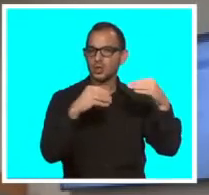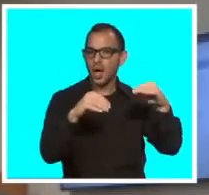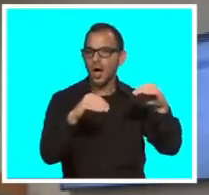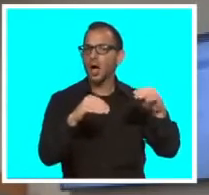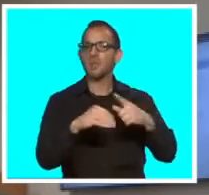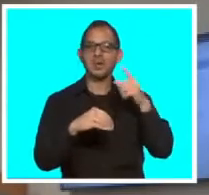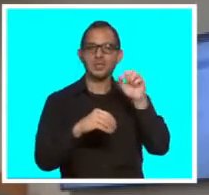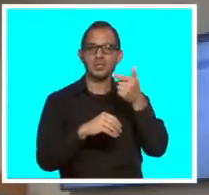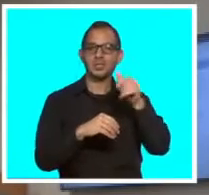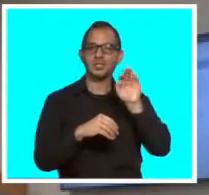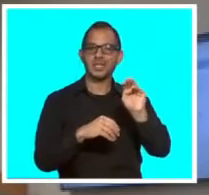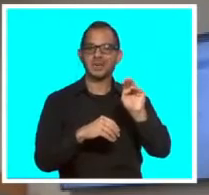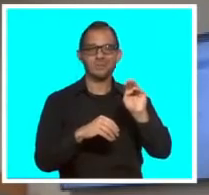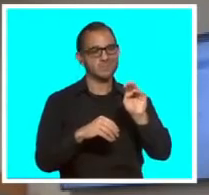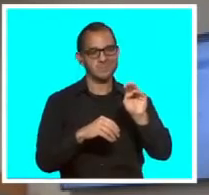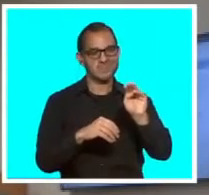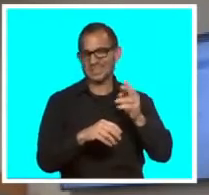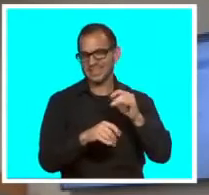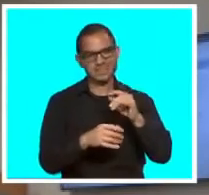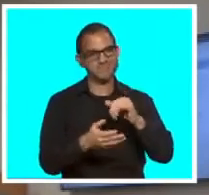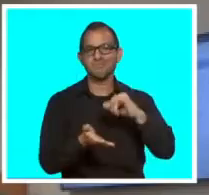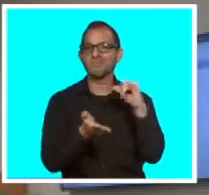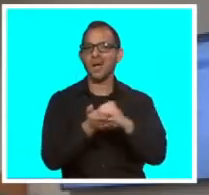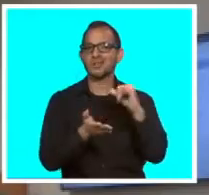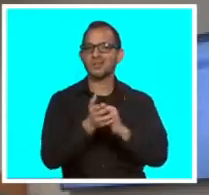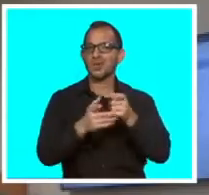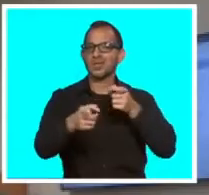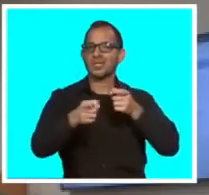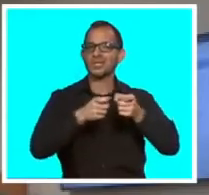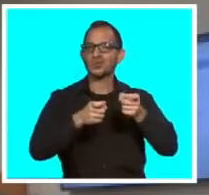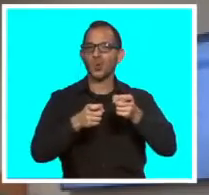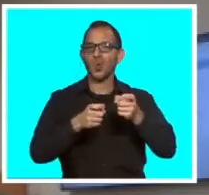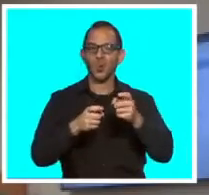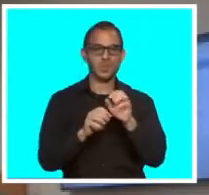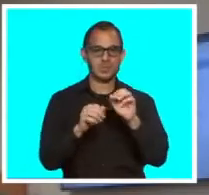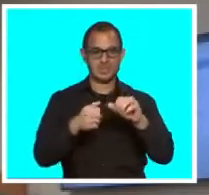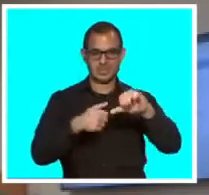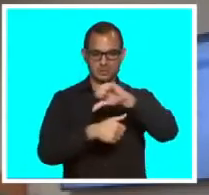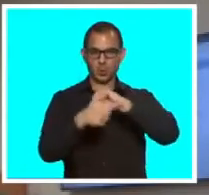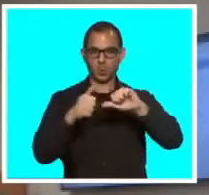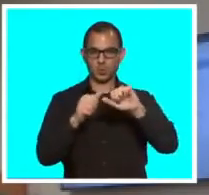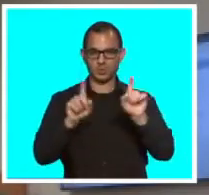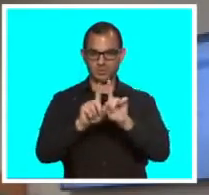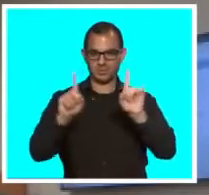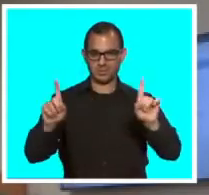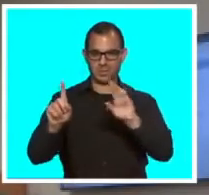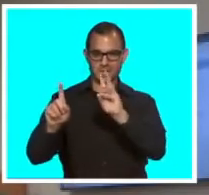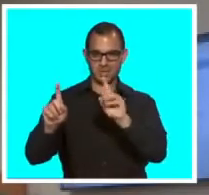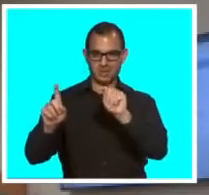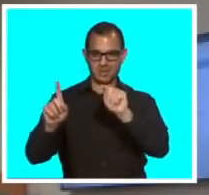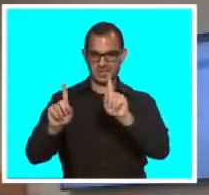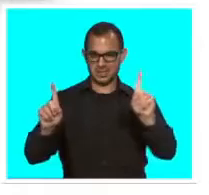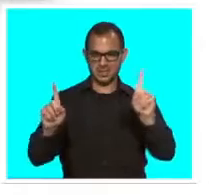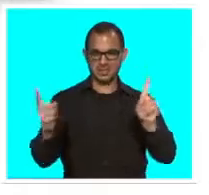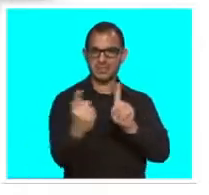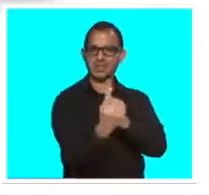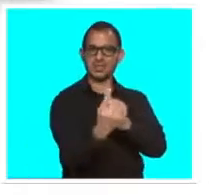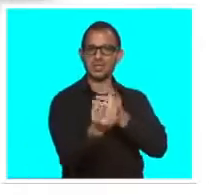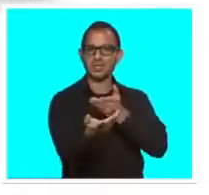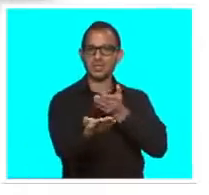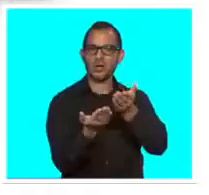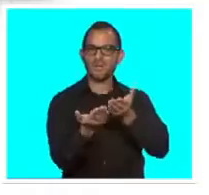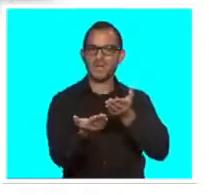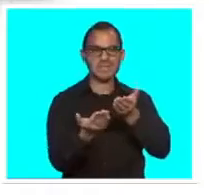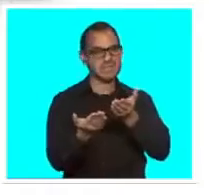spas, and those kind of things where it's impossible to maintain the six feet between the customer and the person serving the customer. But